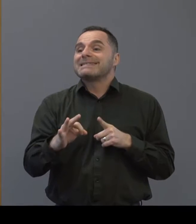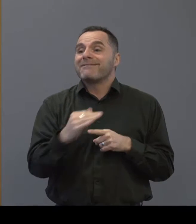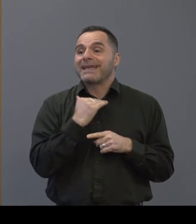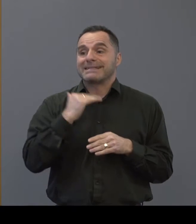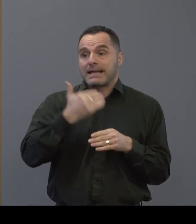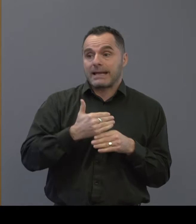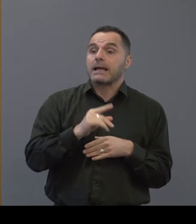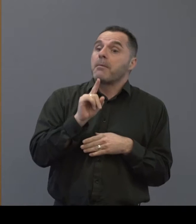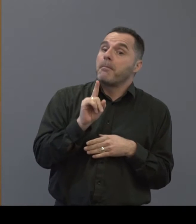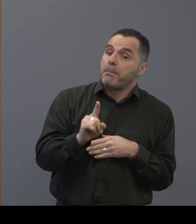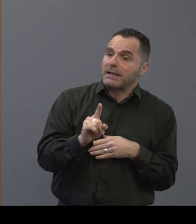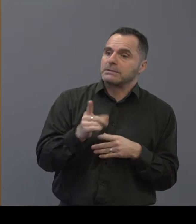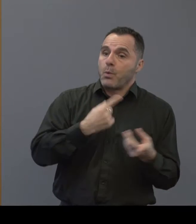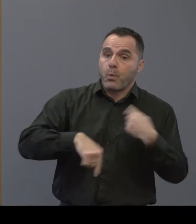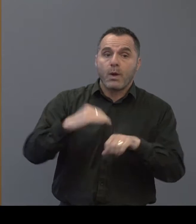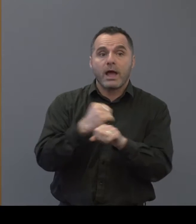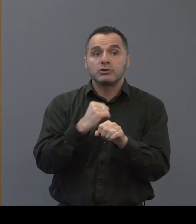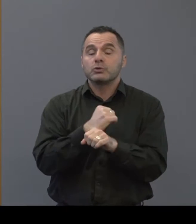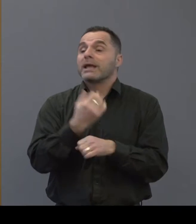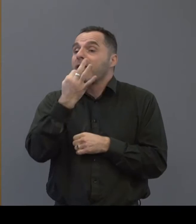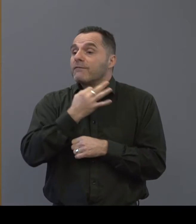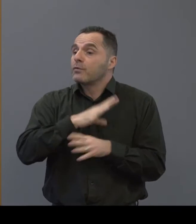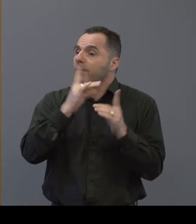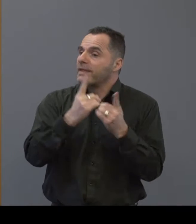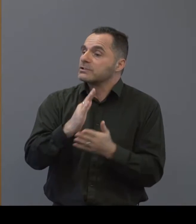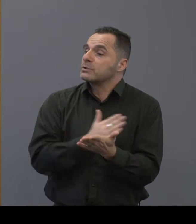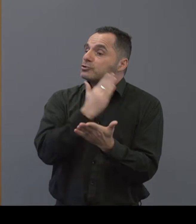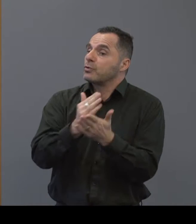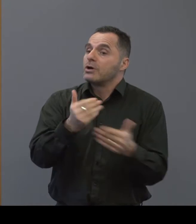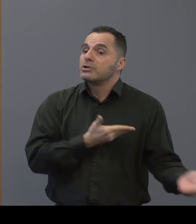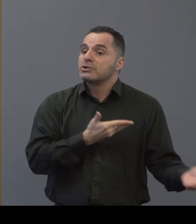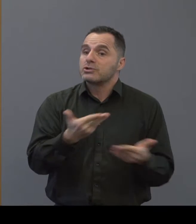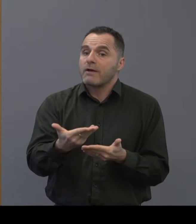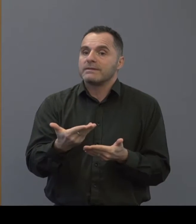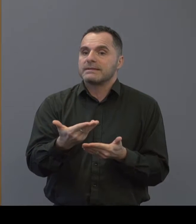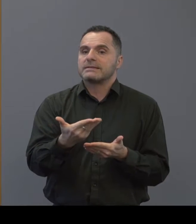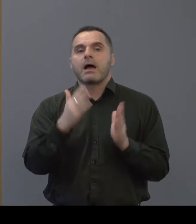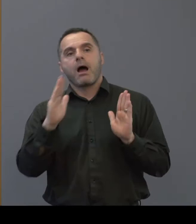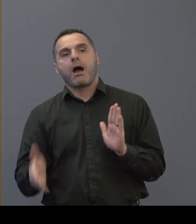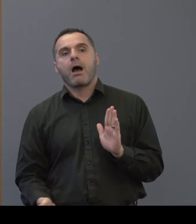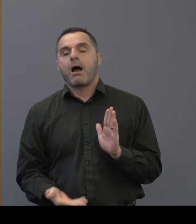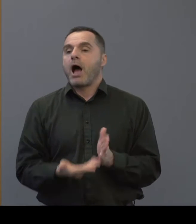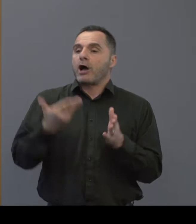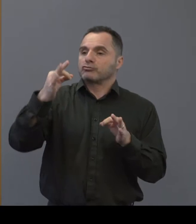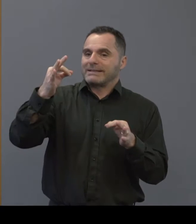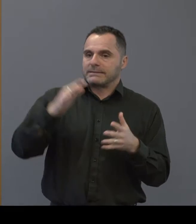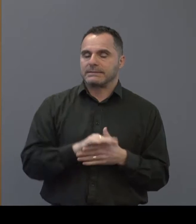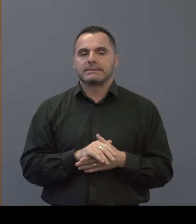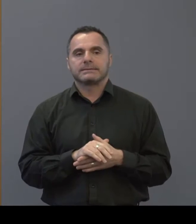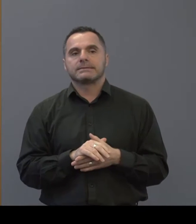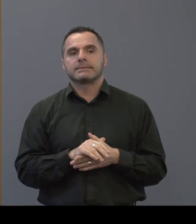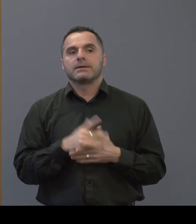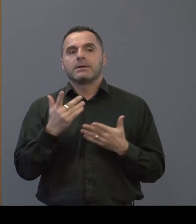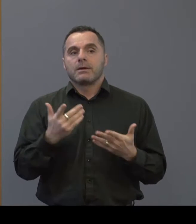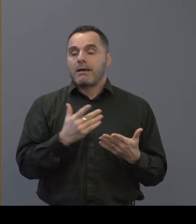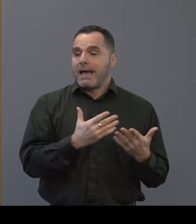would be fair to say that we are doing a number of things in terms of ensuring that services are equips accredited there's a piece about making a national